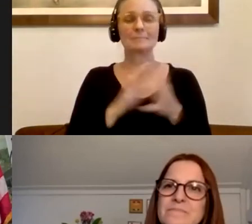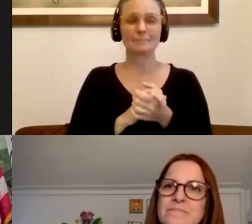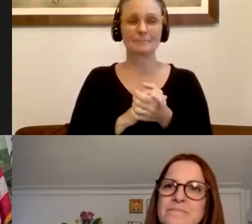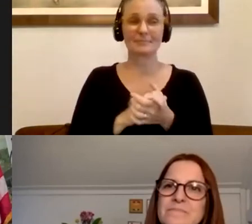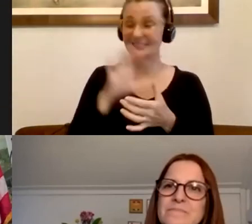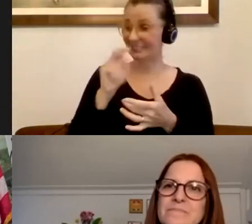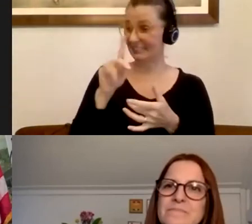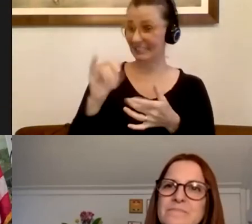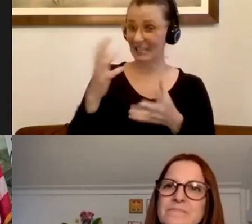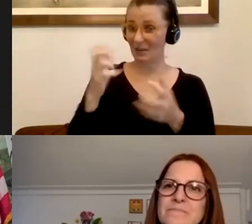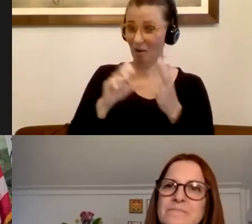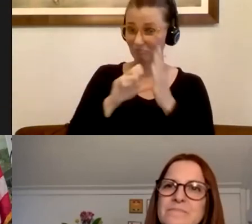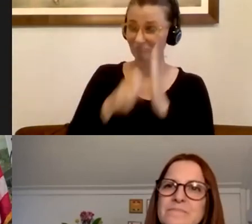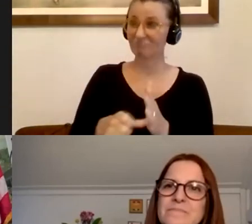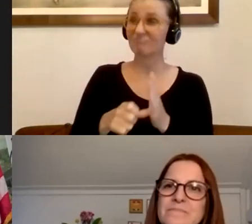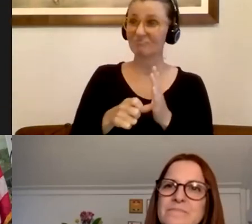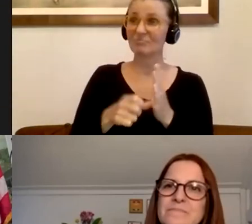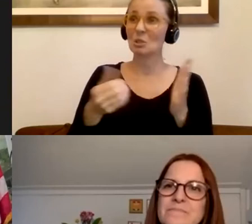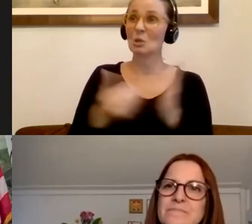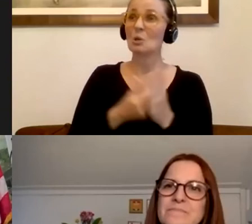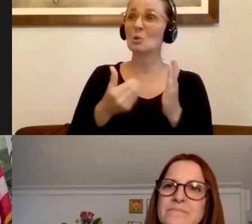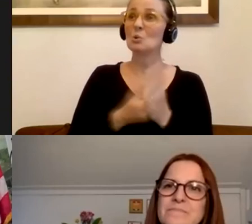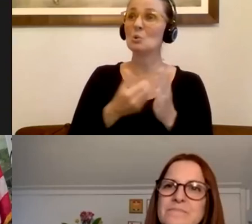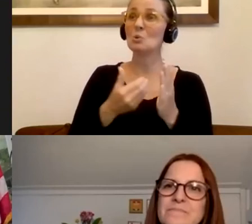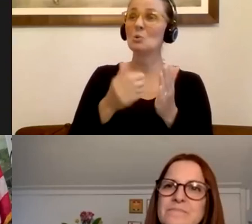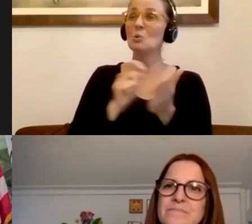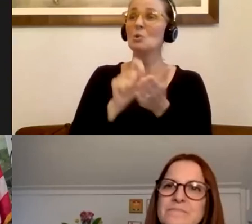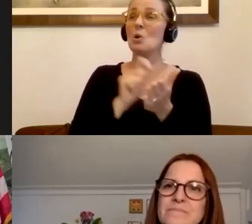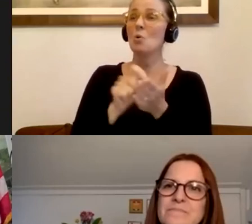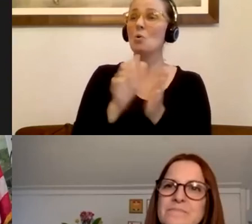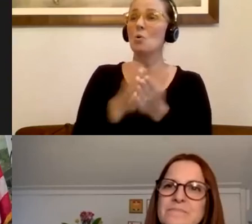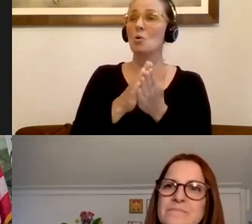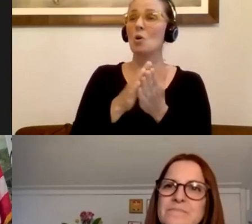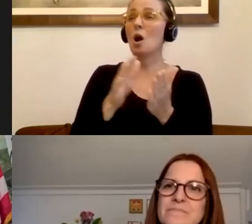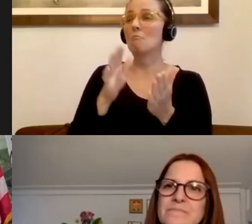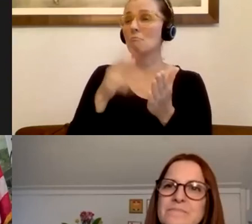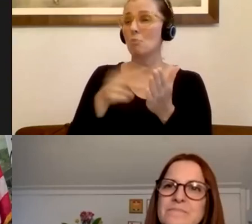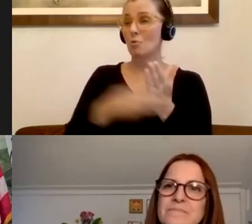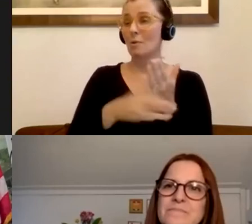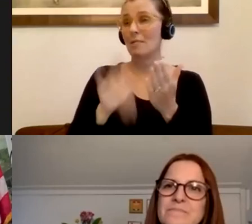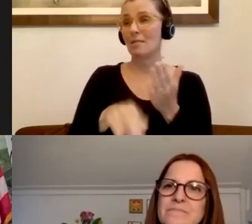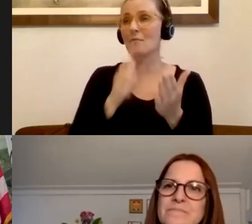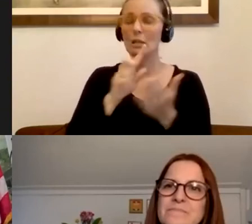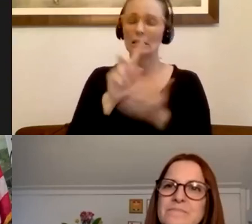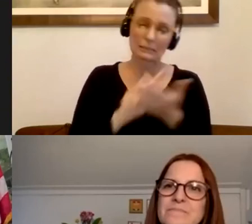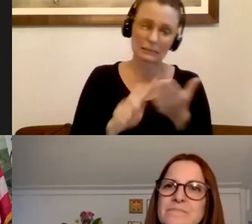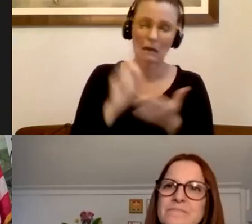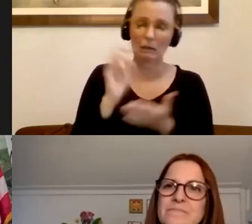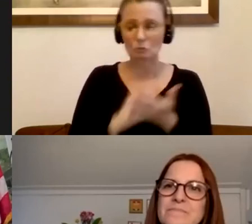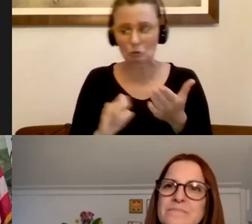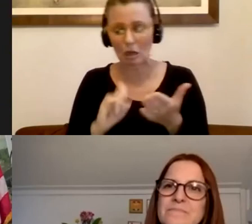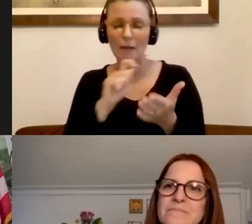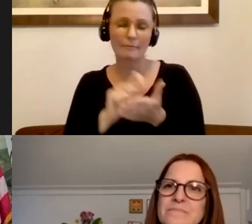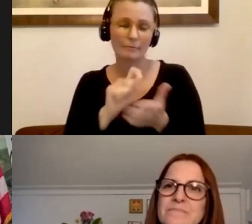said is with the new card program that we have going on, designing a card, sending a card, letting people know that you're caring about them.